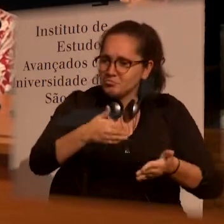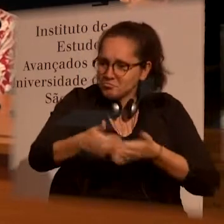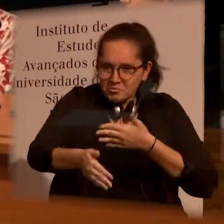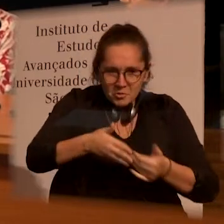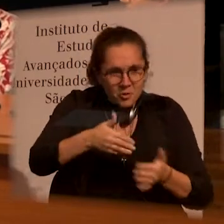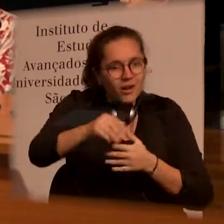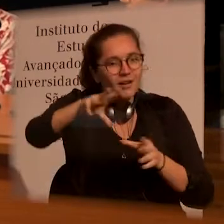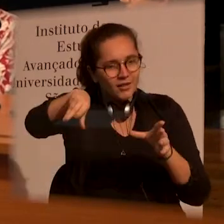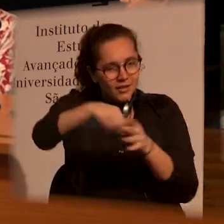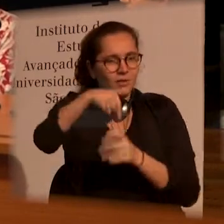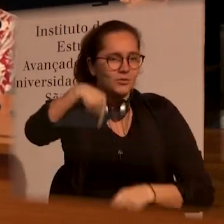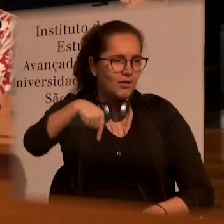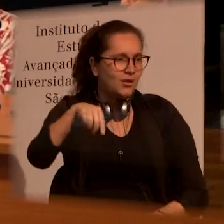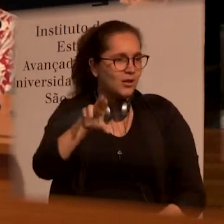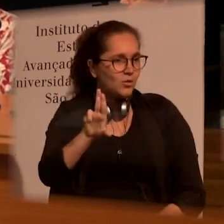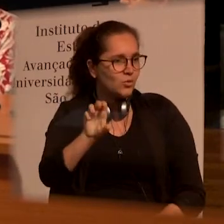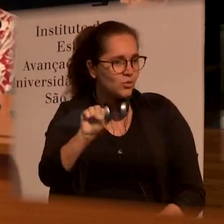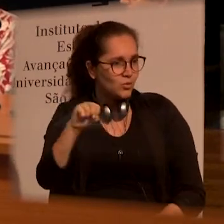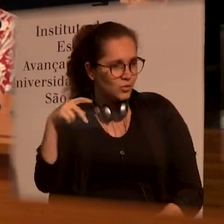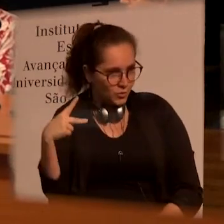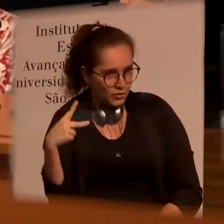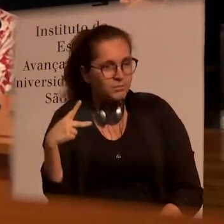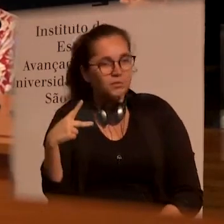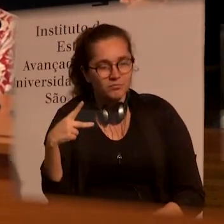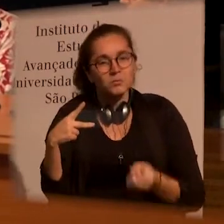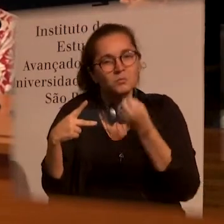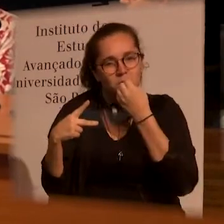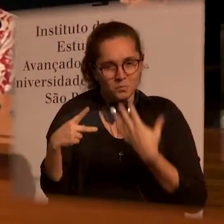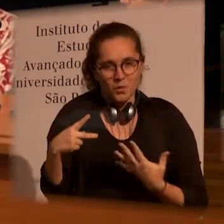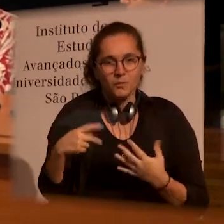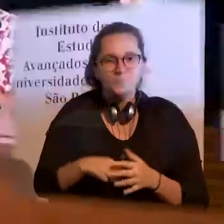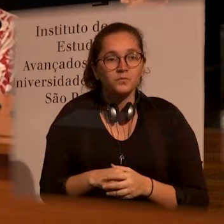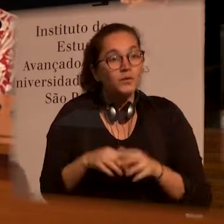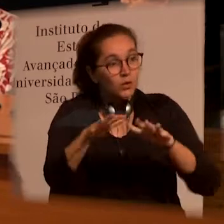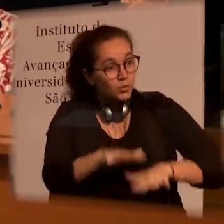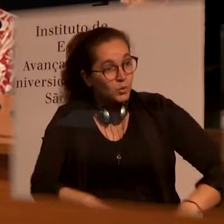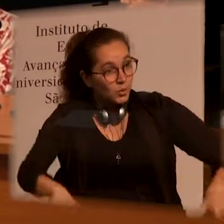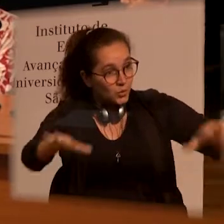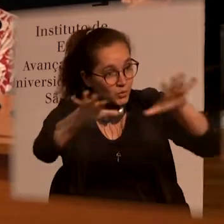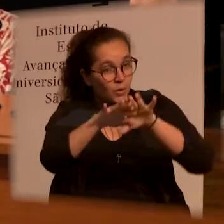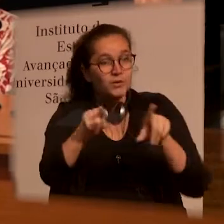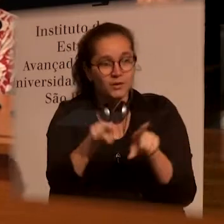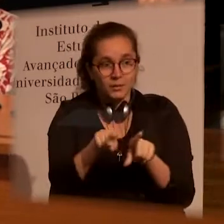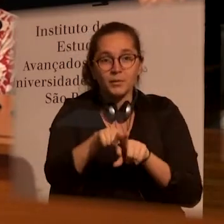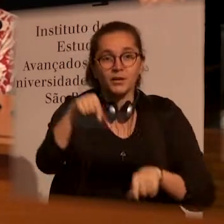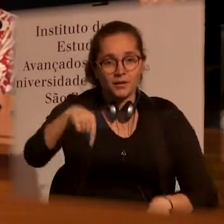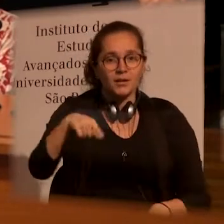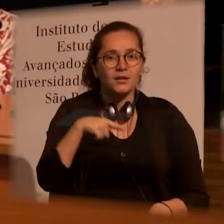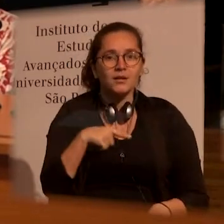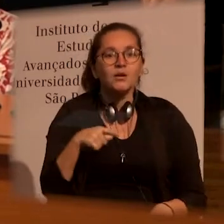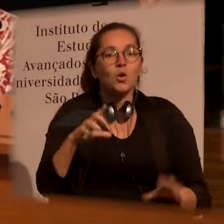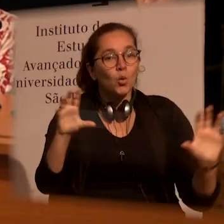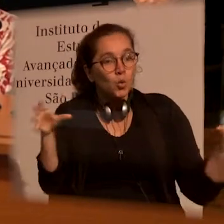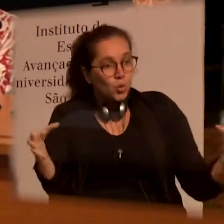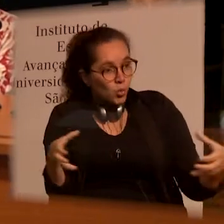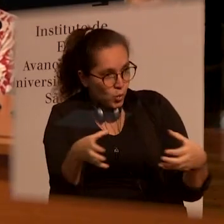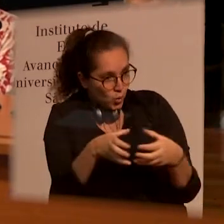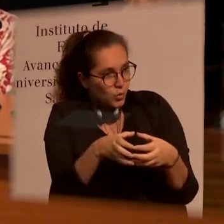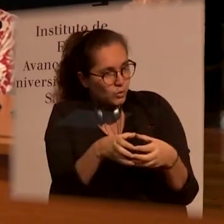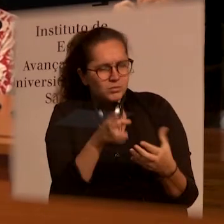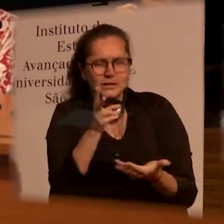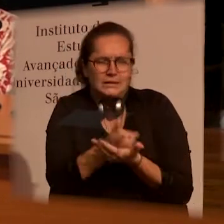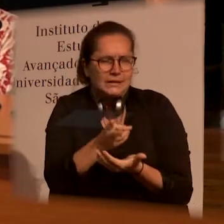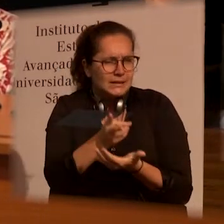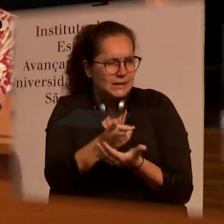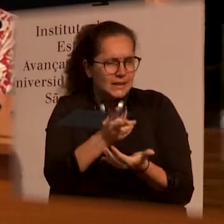disability studies program inside the Institute of Advanced Studies of the University of Sao Paulo.